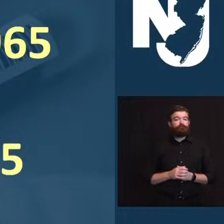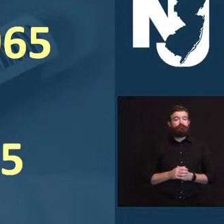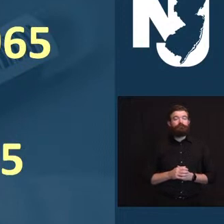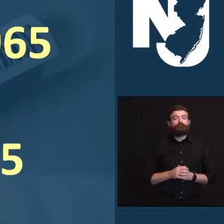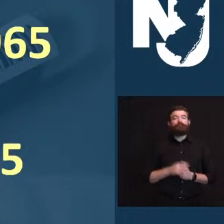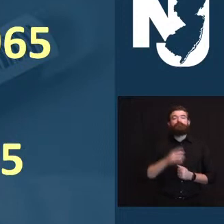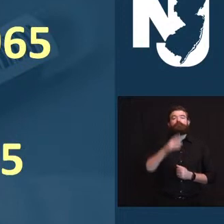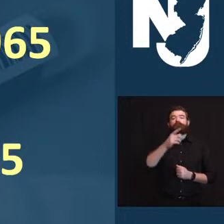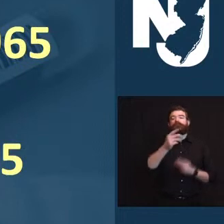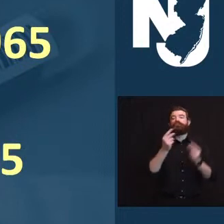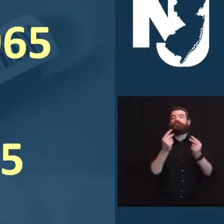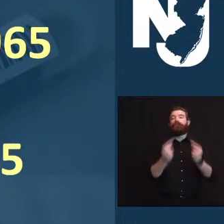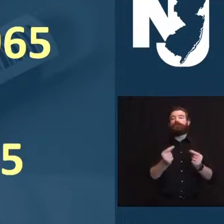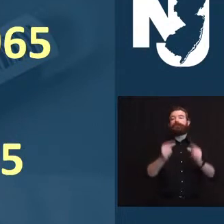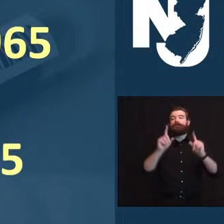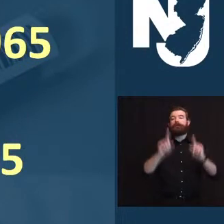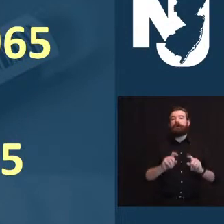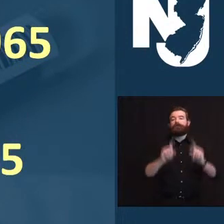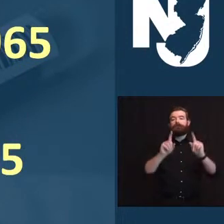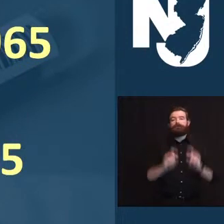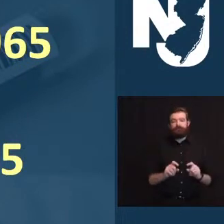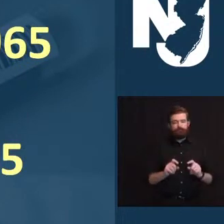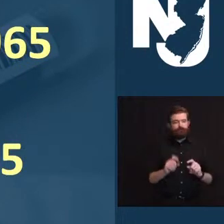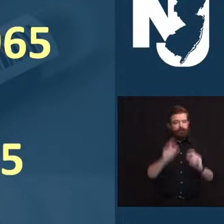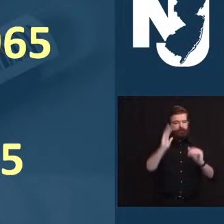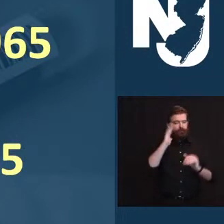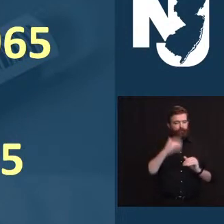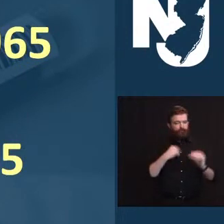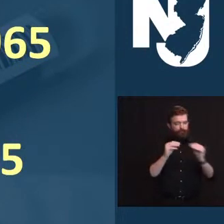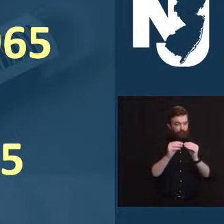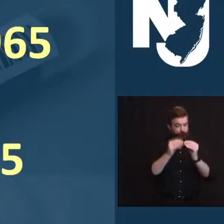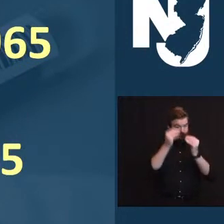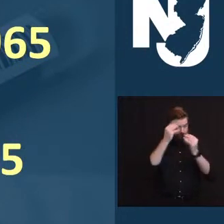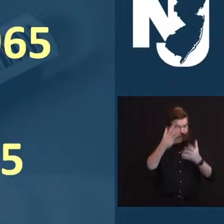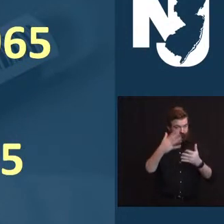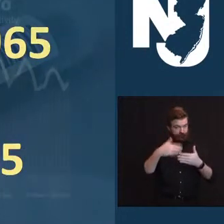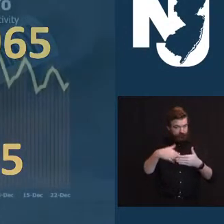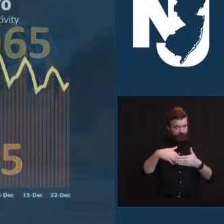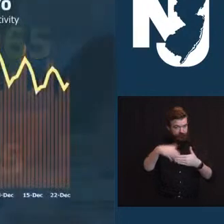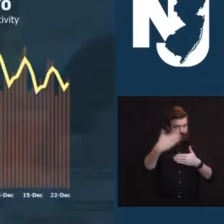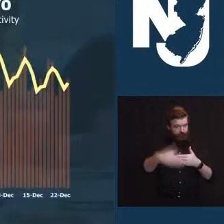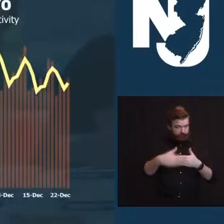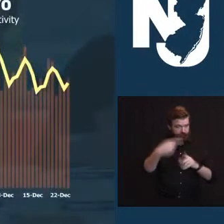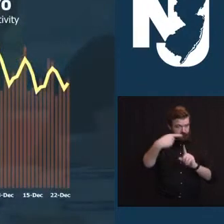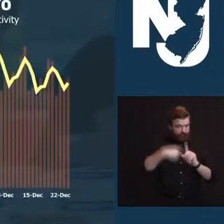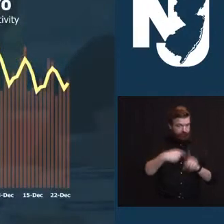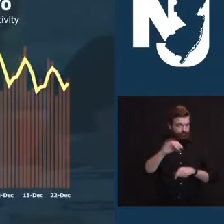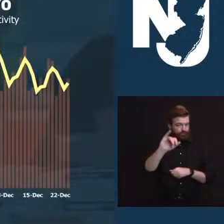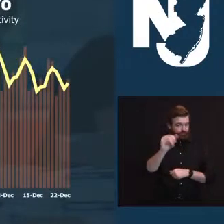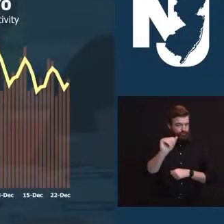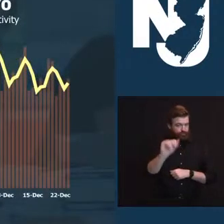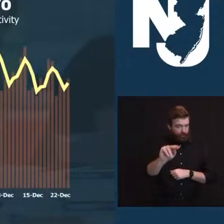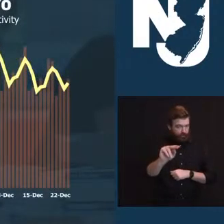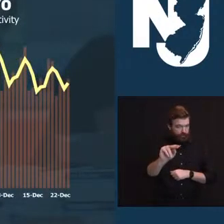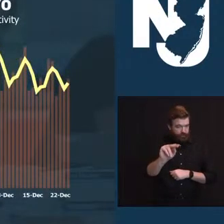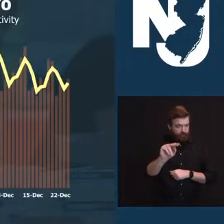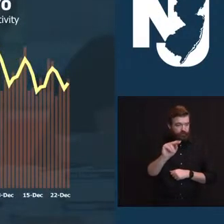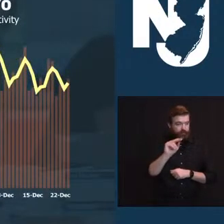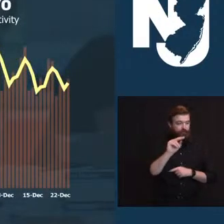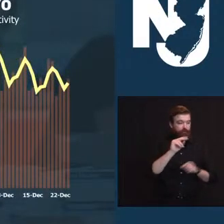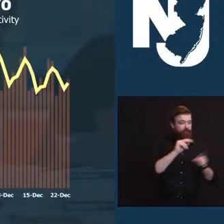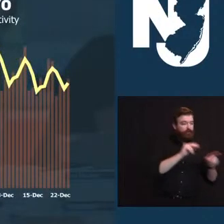as we do at every turn, that we get that exactly right. So the positivity for the 22